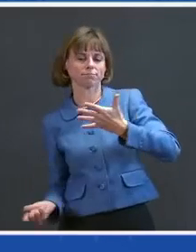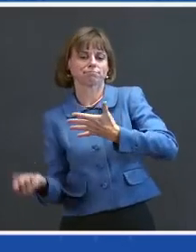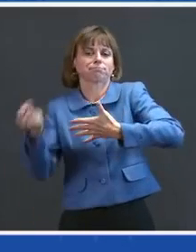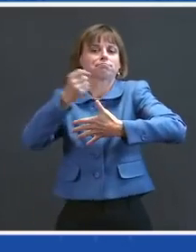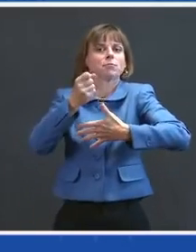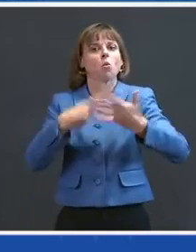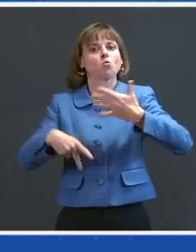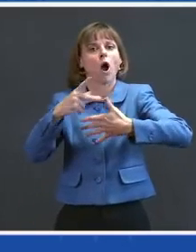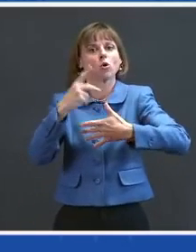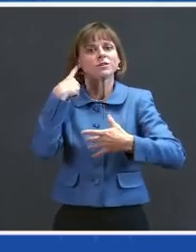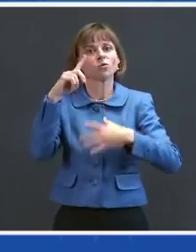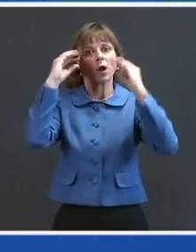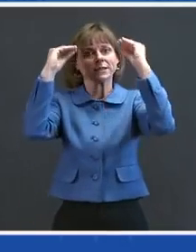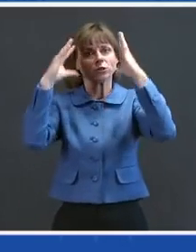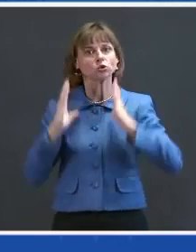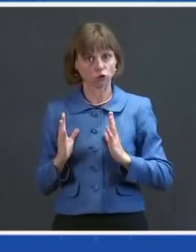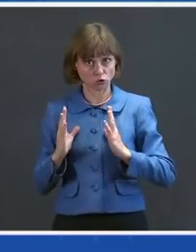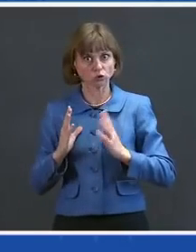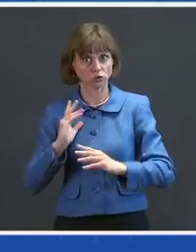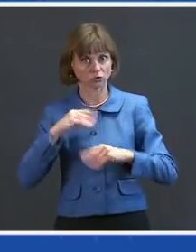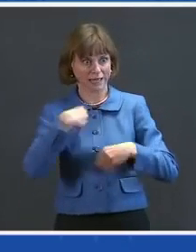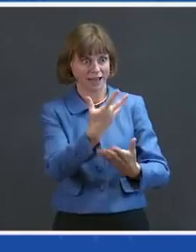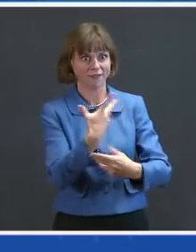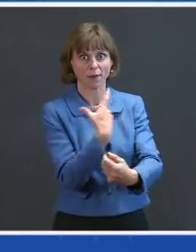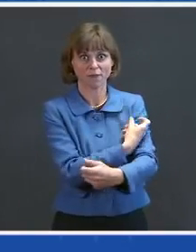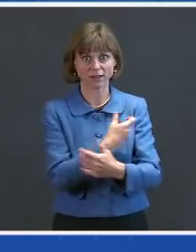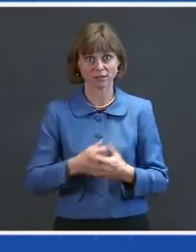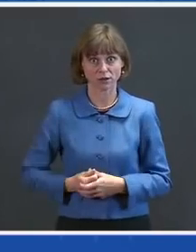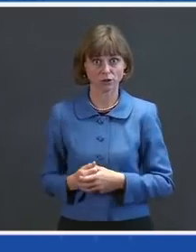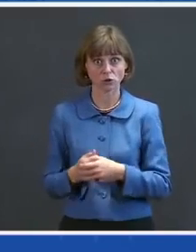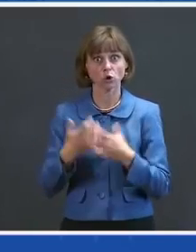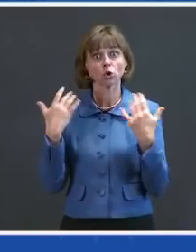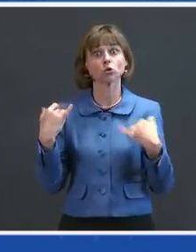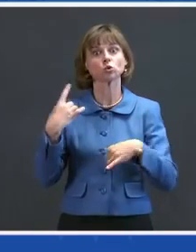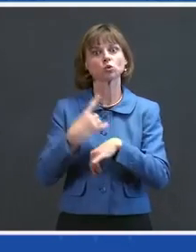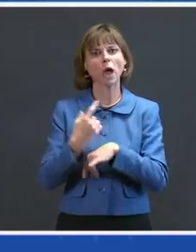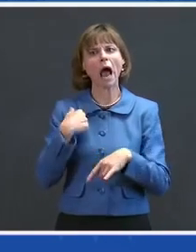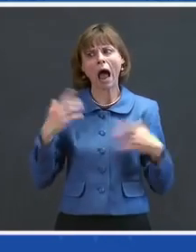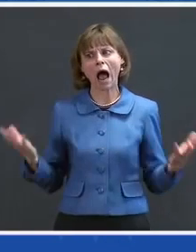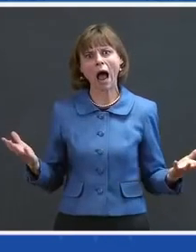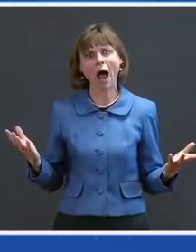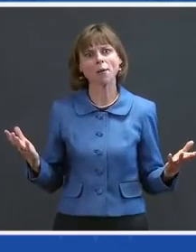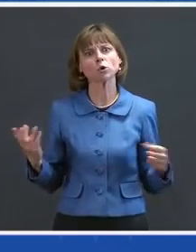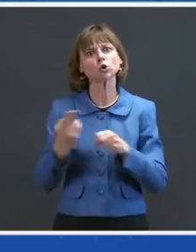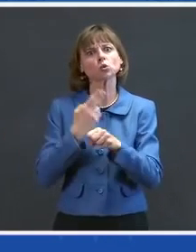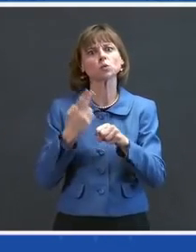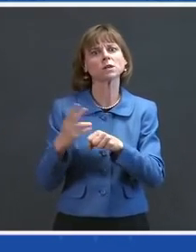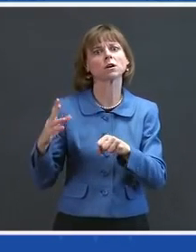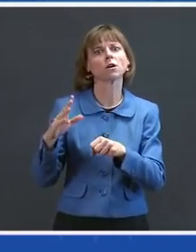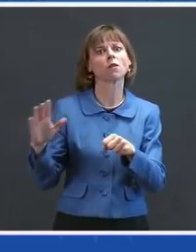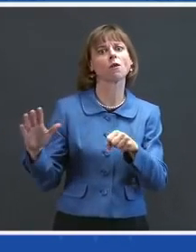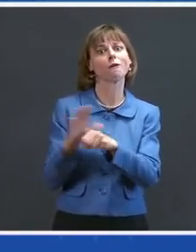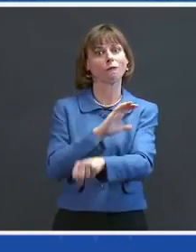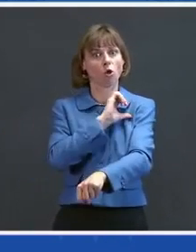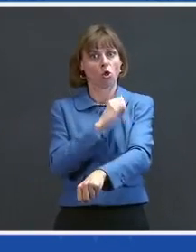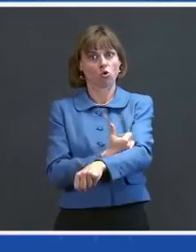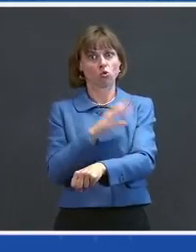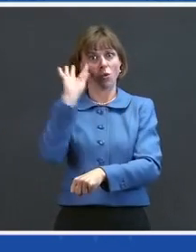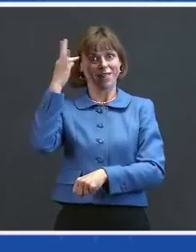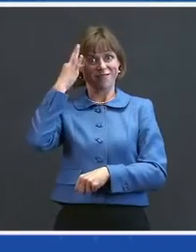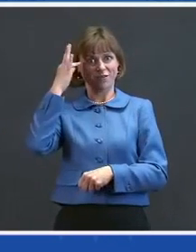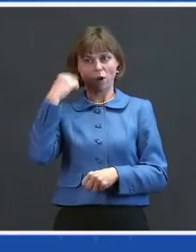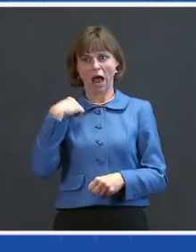for vaccination. And today, I'm using the full authority of the federal government. I'm directing